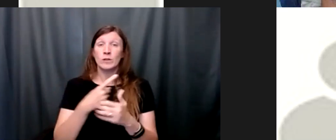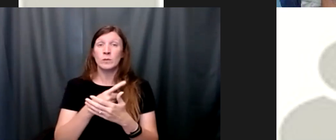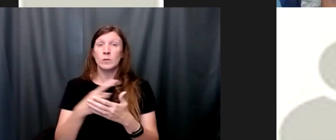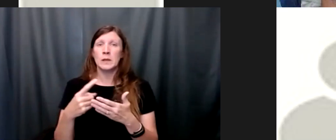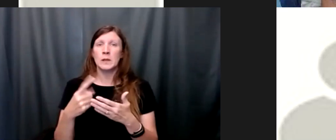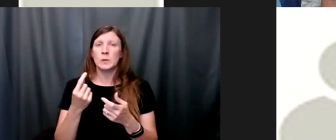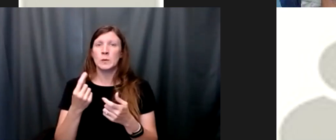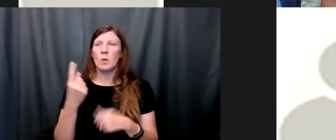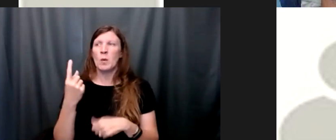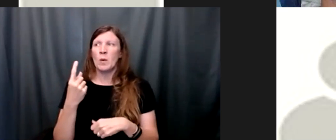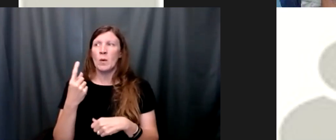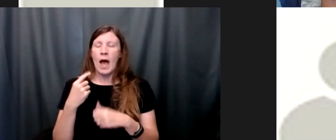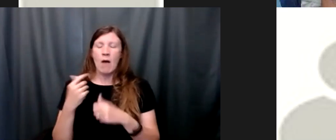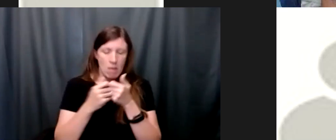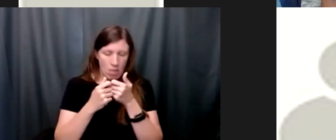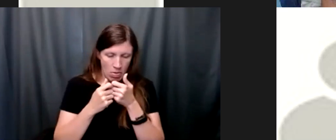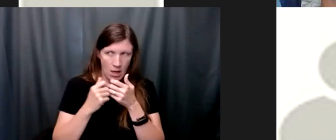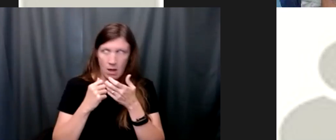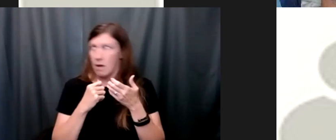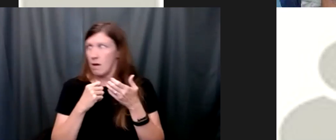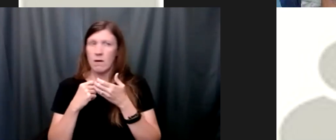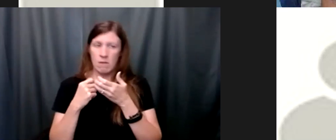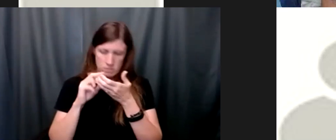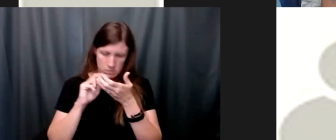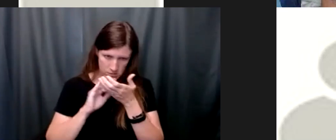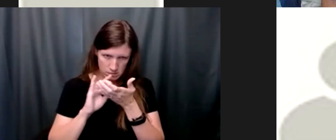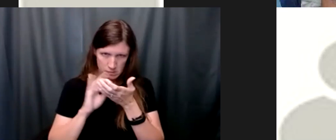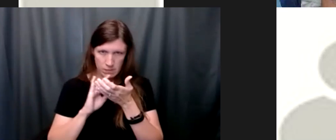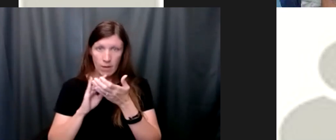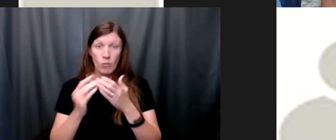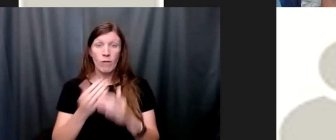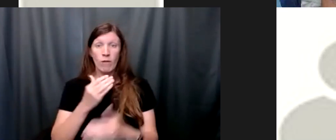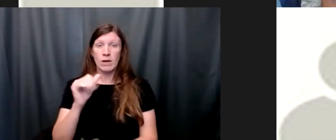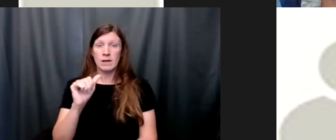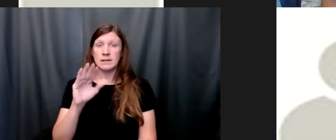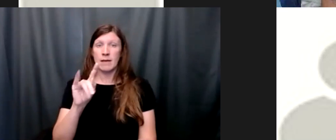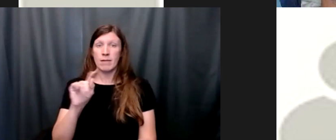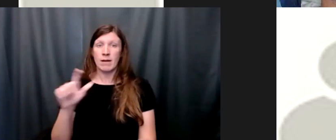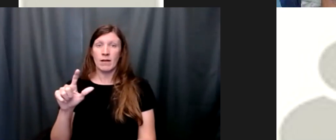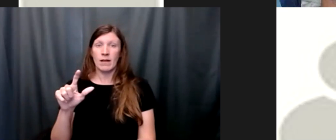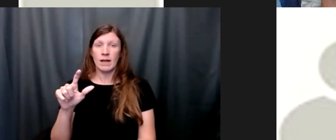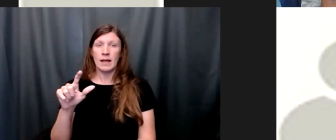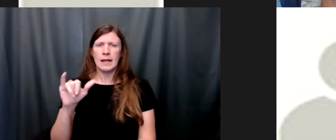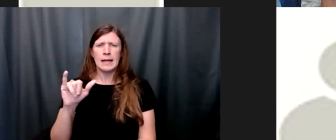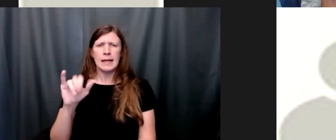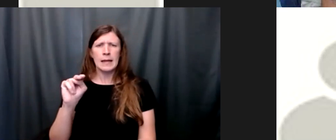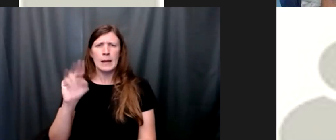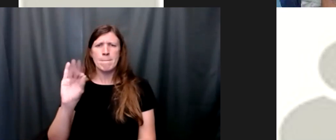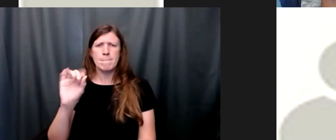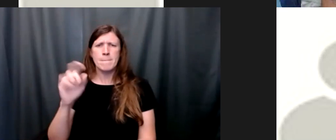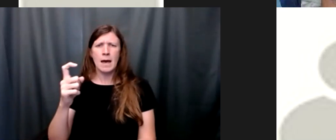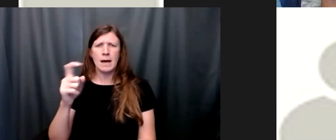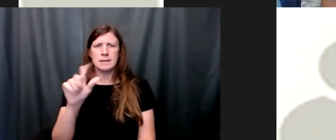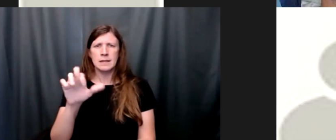looking at my phone see one of the things that i got to right before we i went on the sabbatical was inbox zero have you ever been there it's like